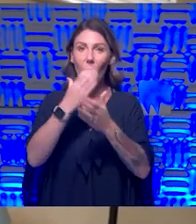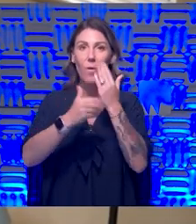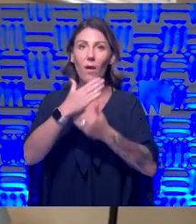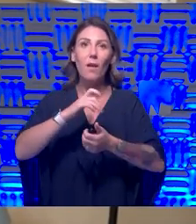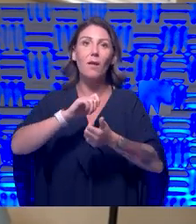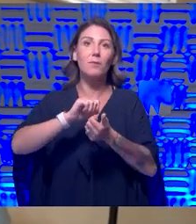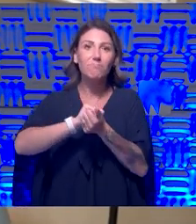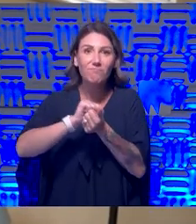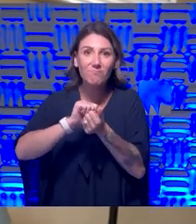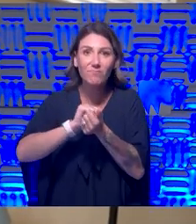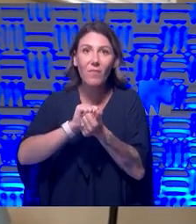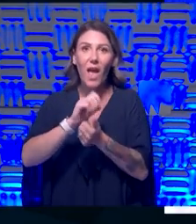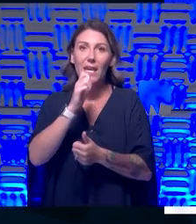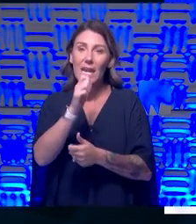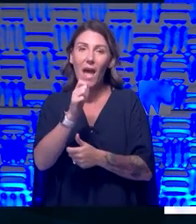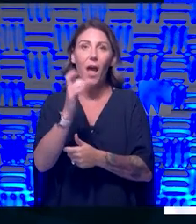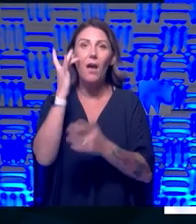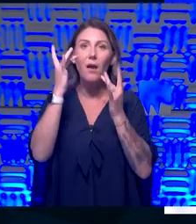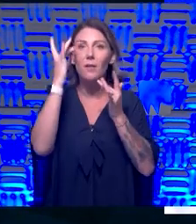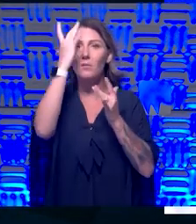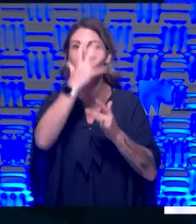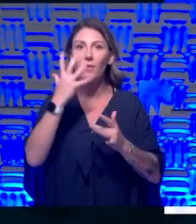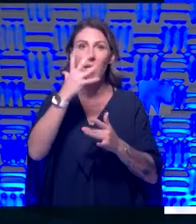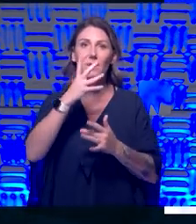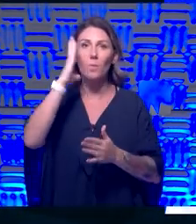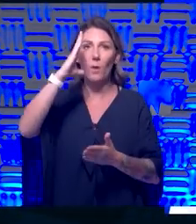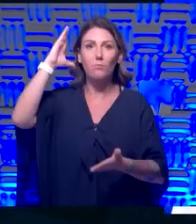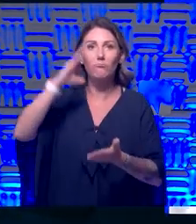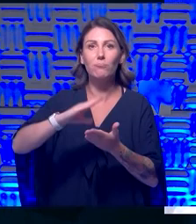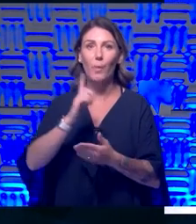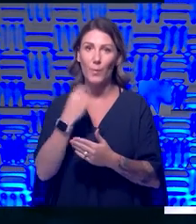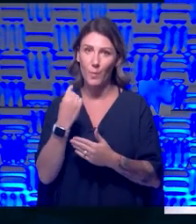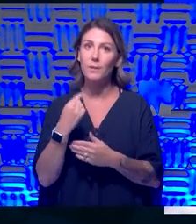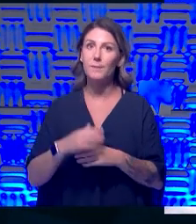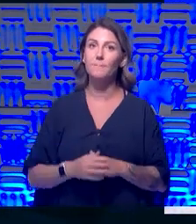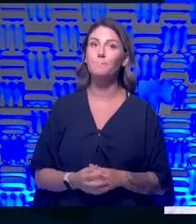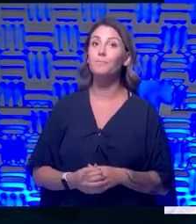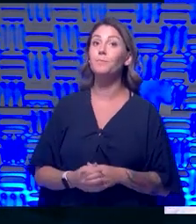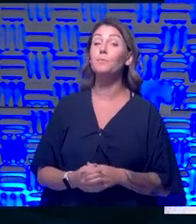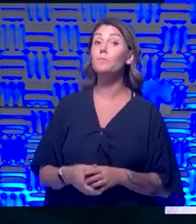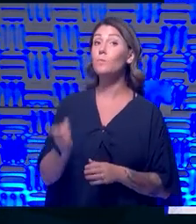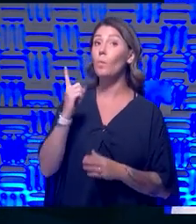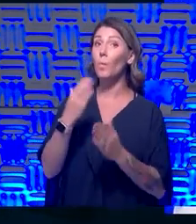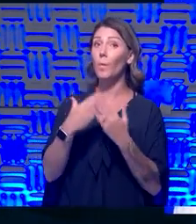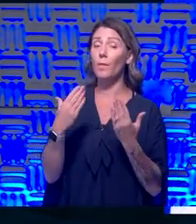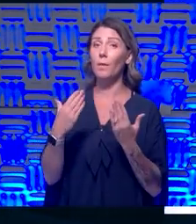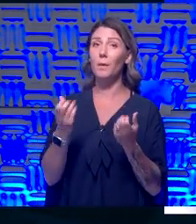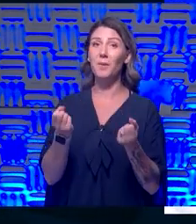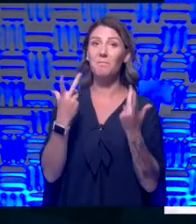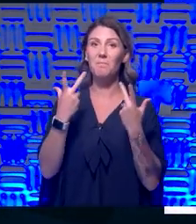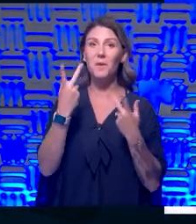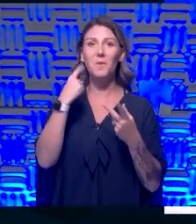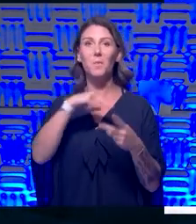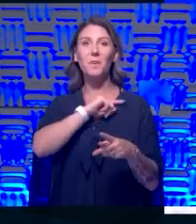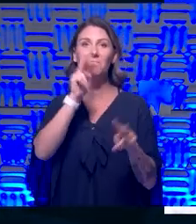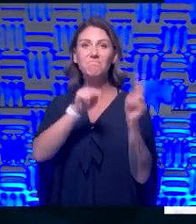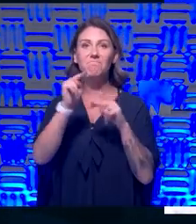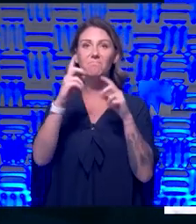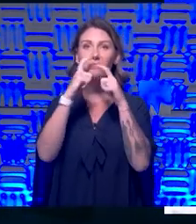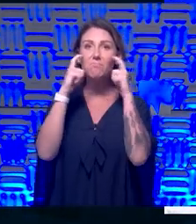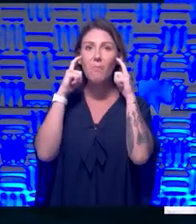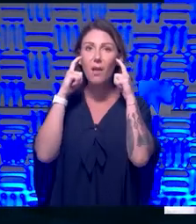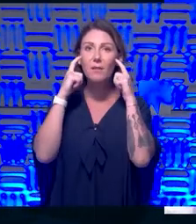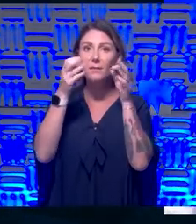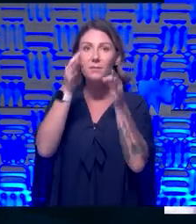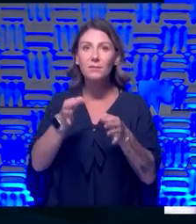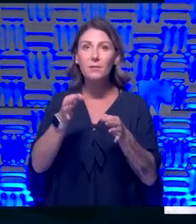face, and you're really going to reduce that risk as much as you can. I know one thing that many have kind of looked at masks and made a